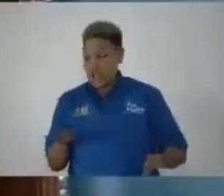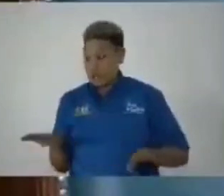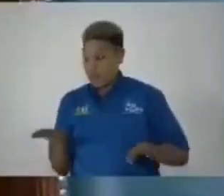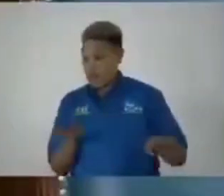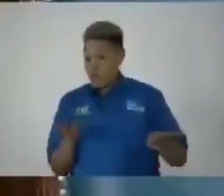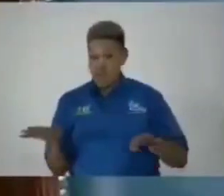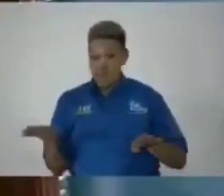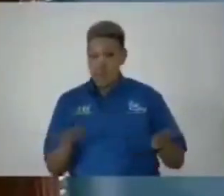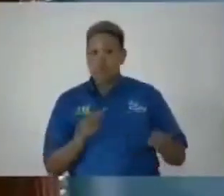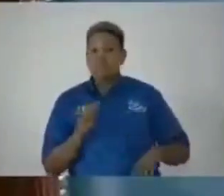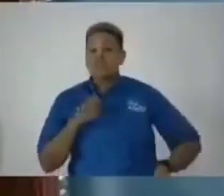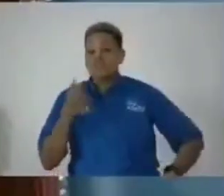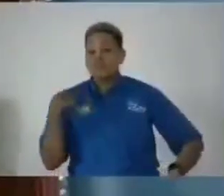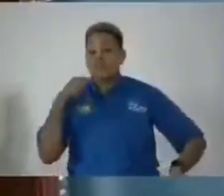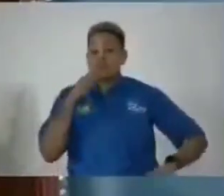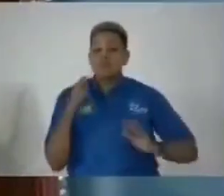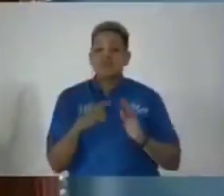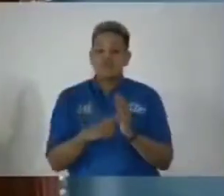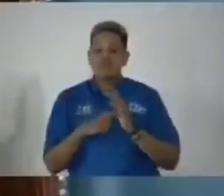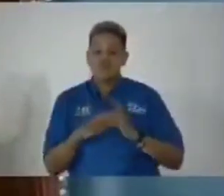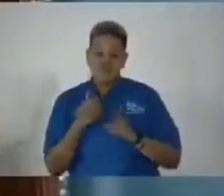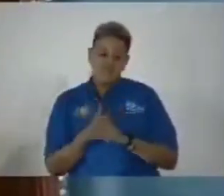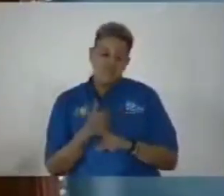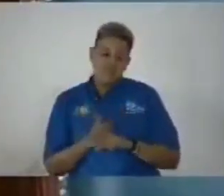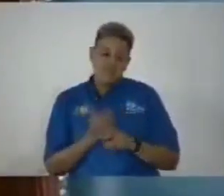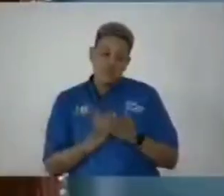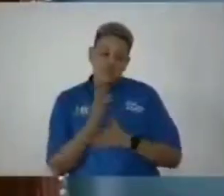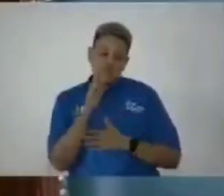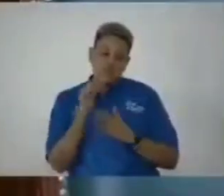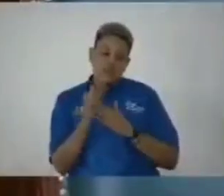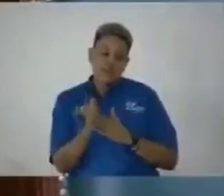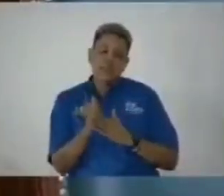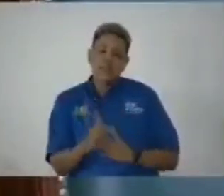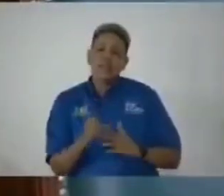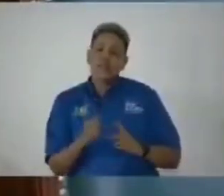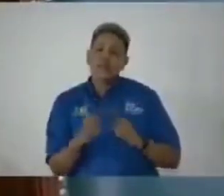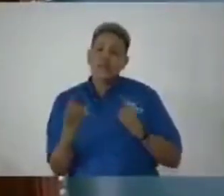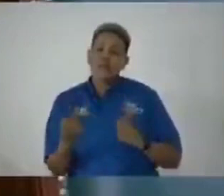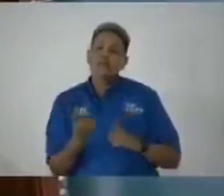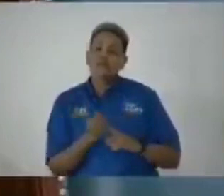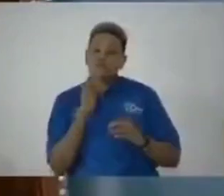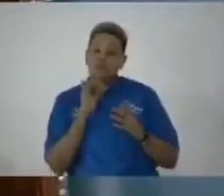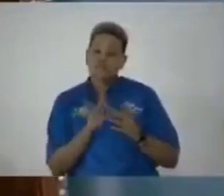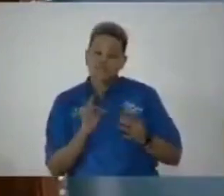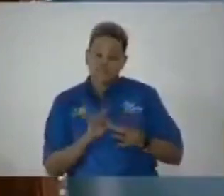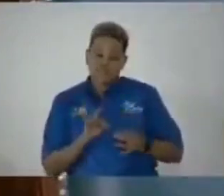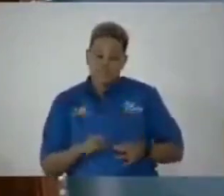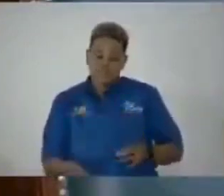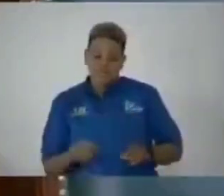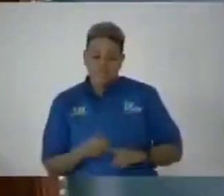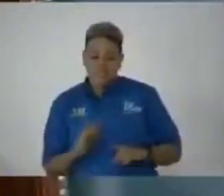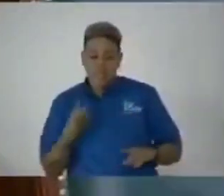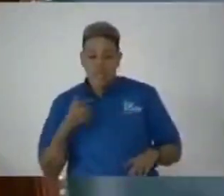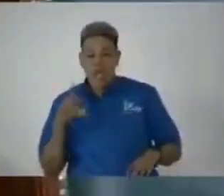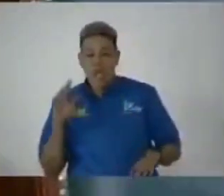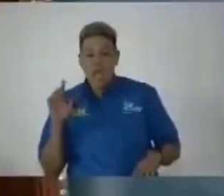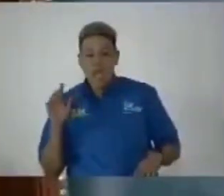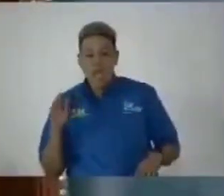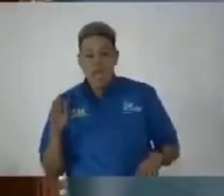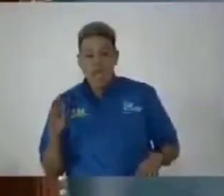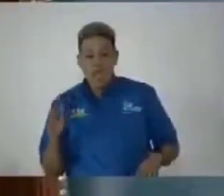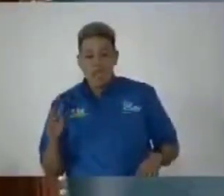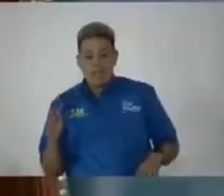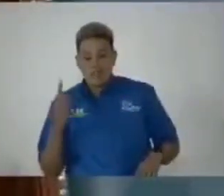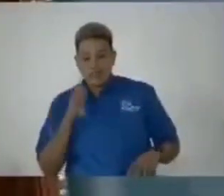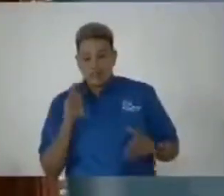and i have been requested by the leader of the opposition to speak and so i have noted